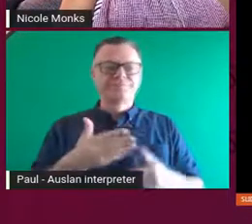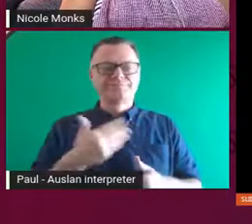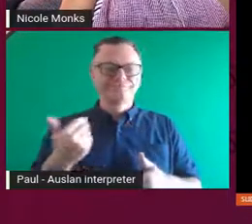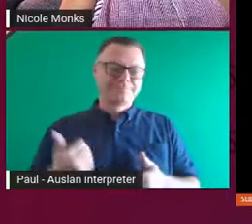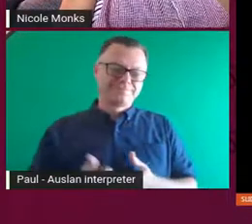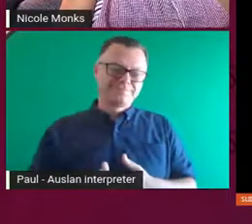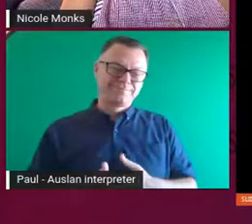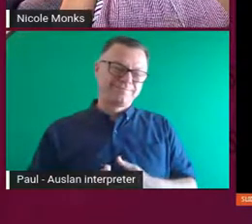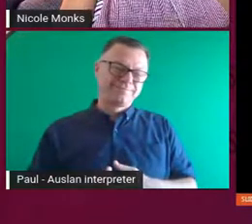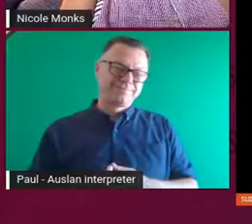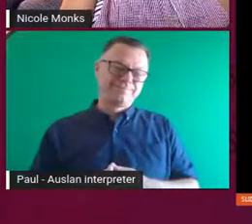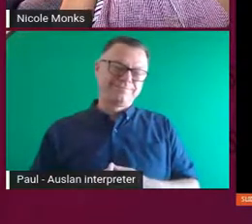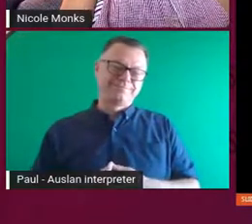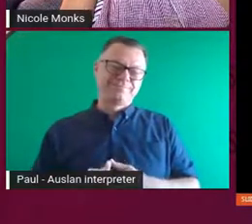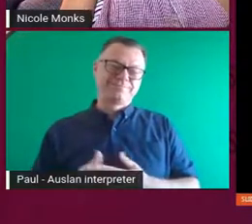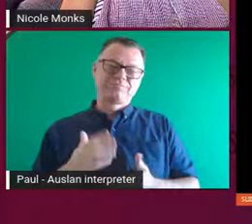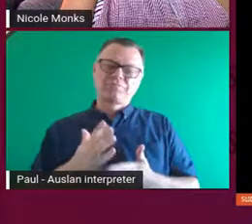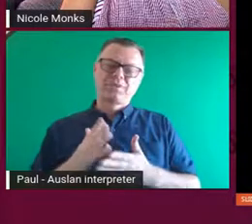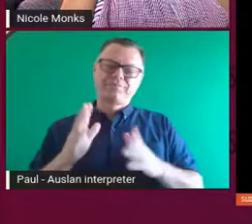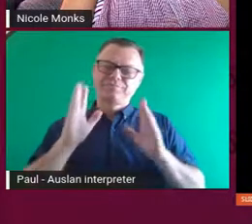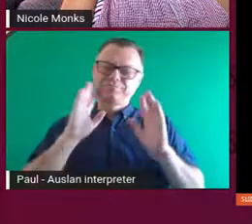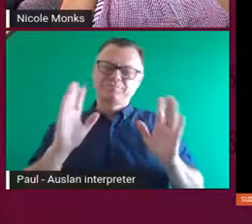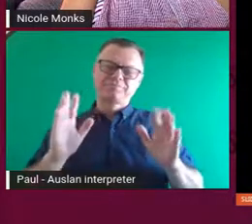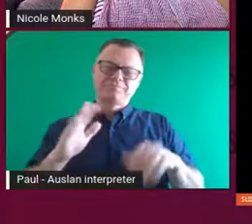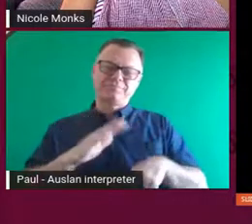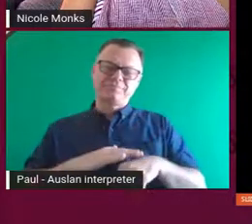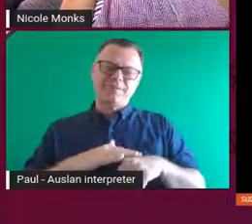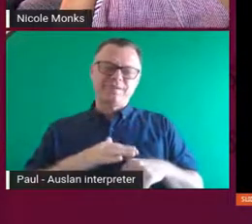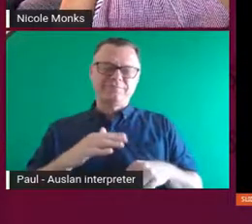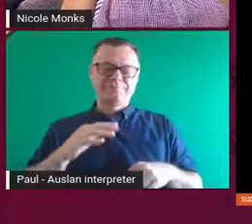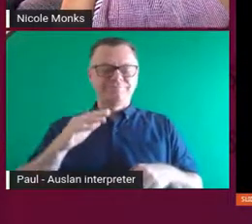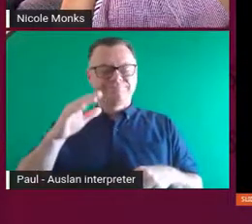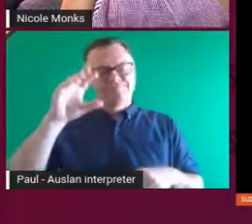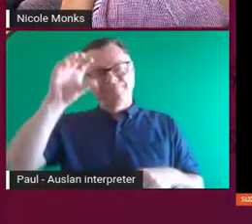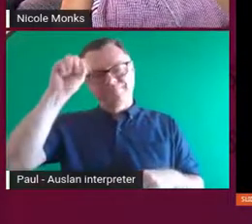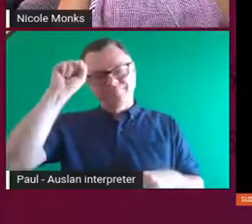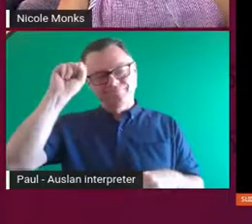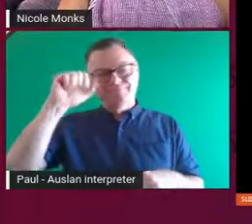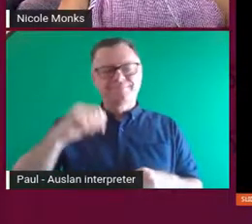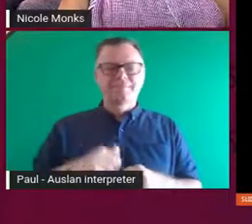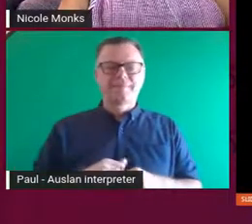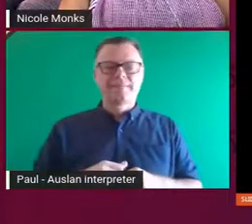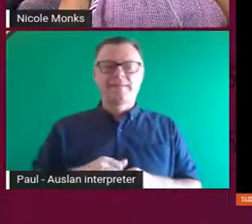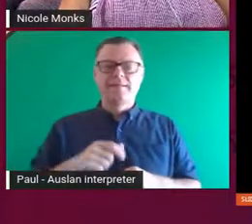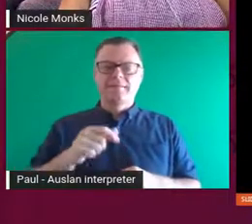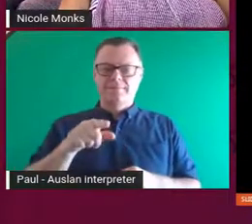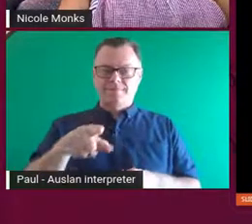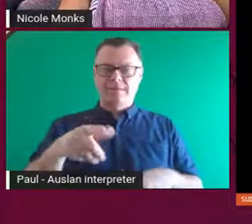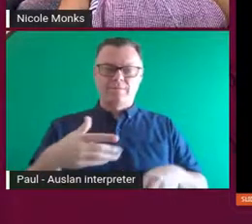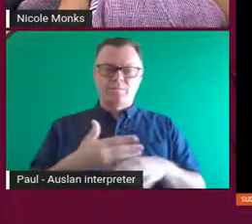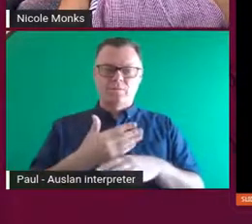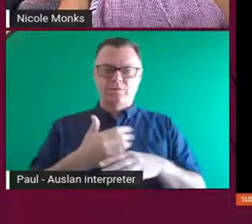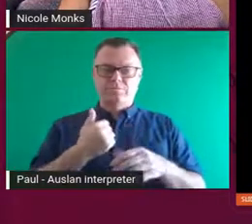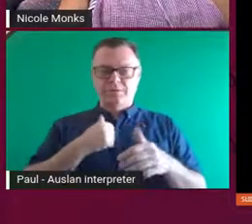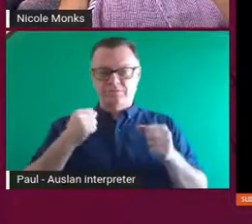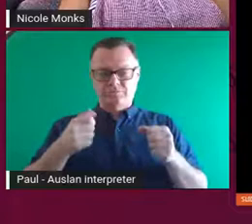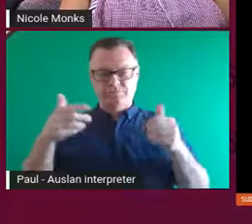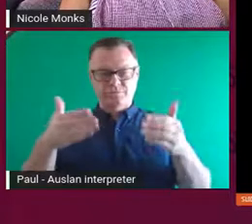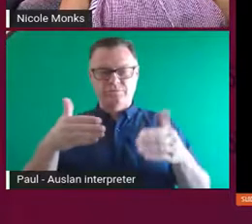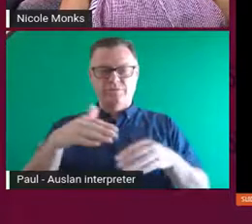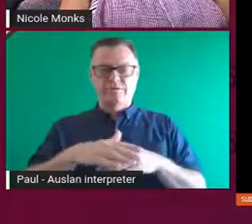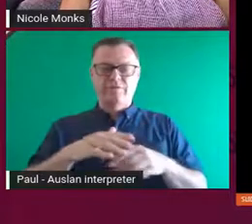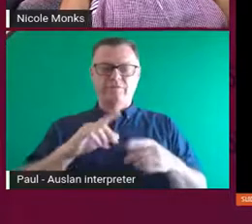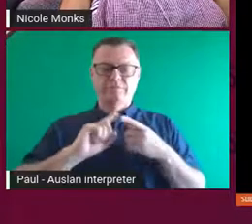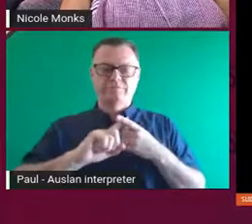it was quite a wonderful sort of experience. So, again, with these works, were focused on sort of the sustainability.